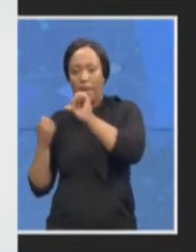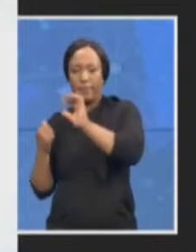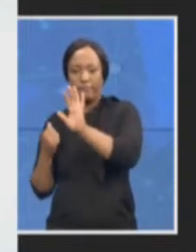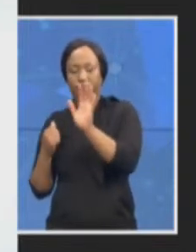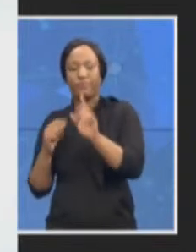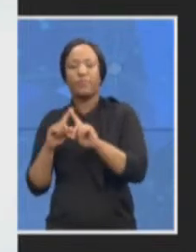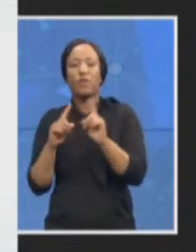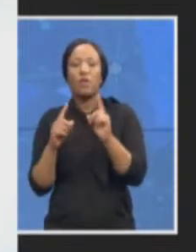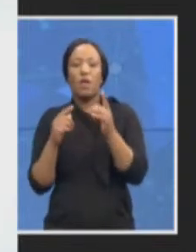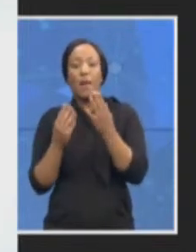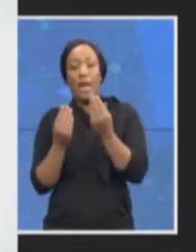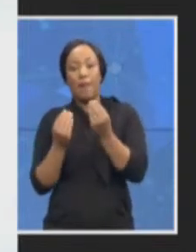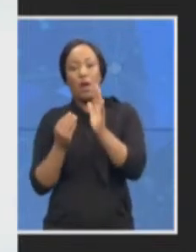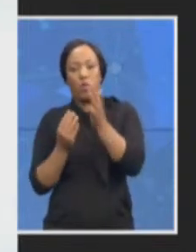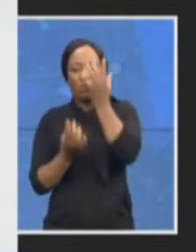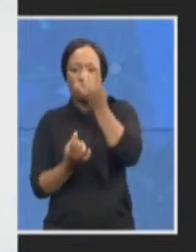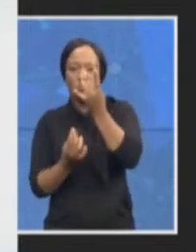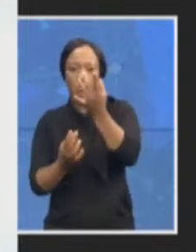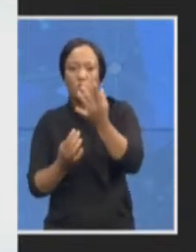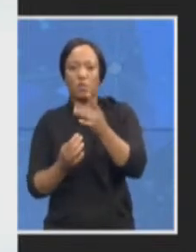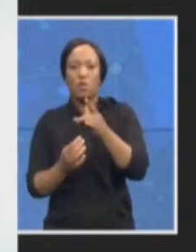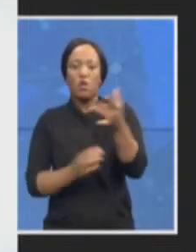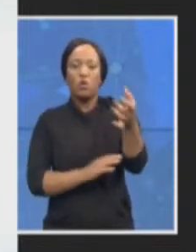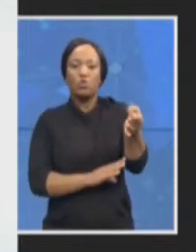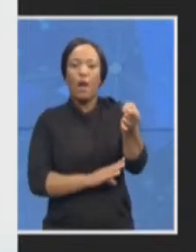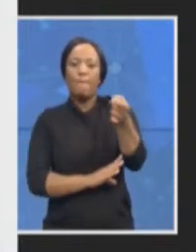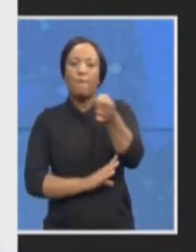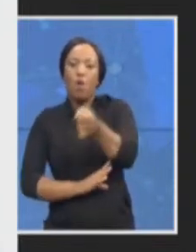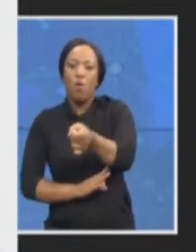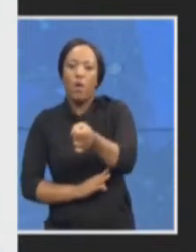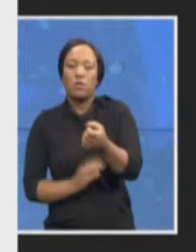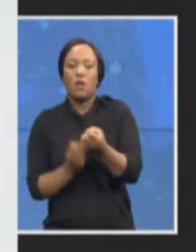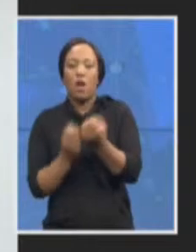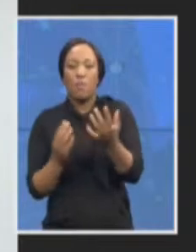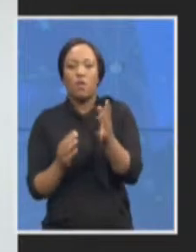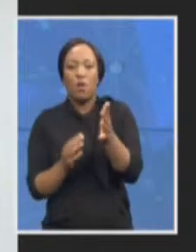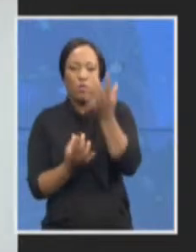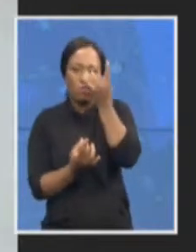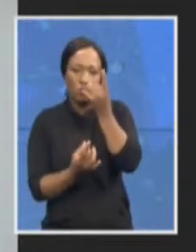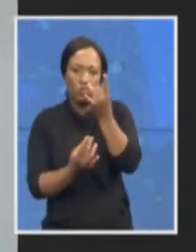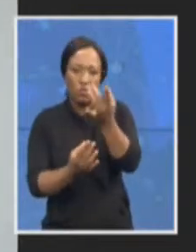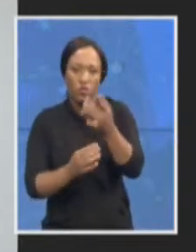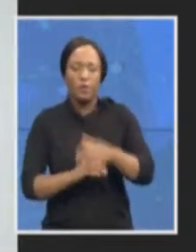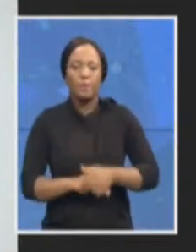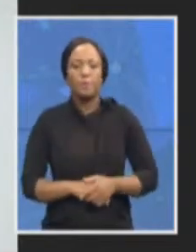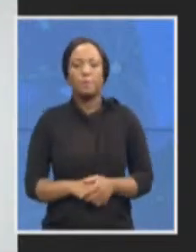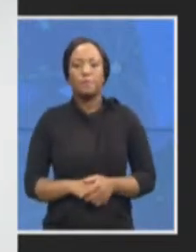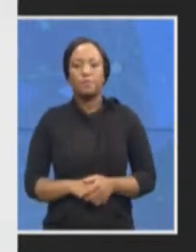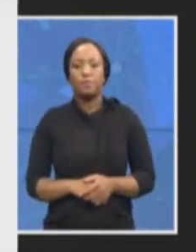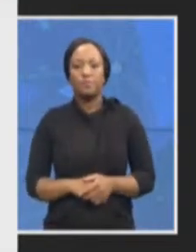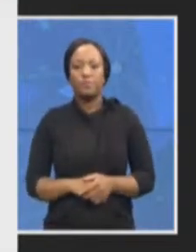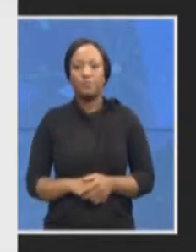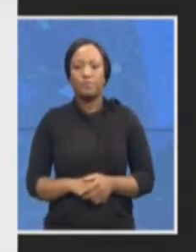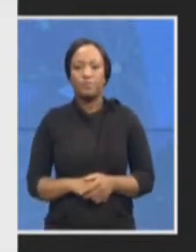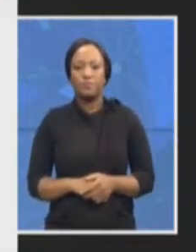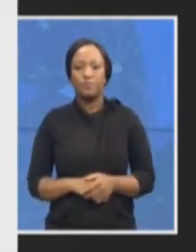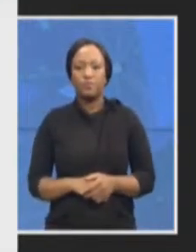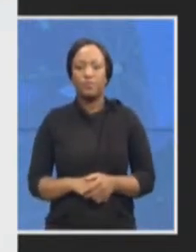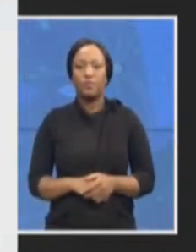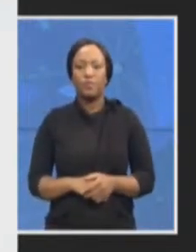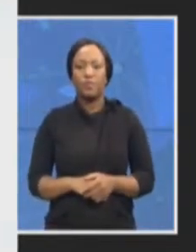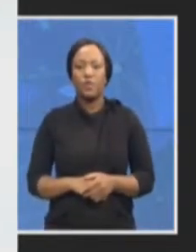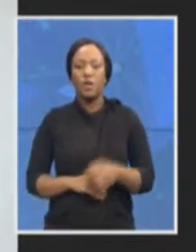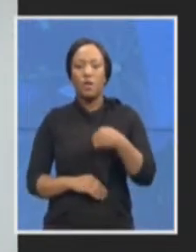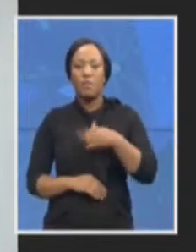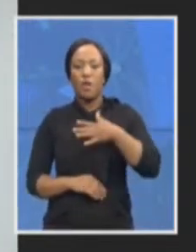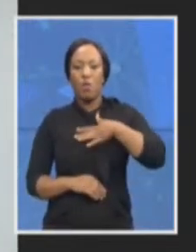appointing and the progress that we made in relation to that but I'd like to address the CRIDOC 4 matter so